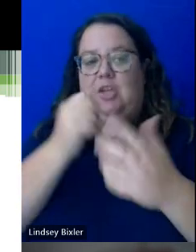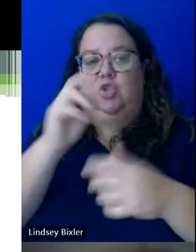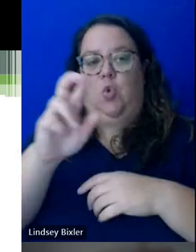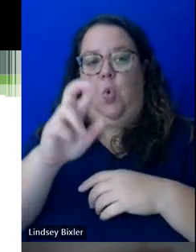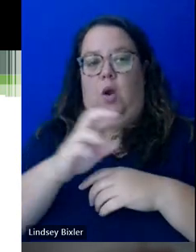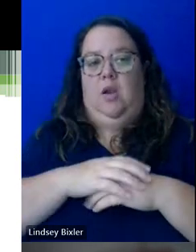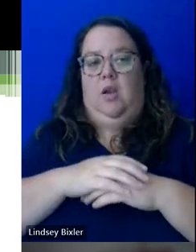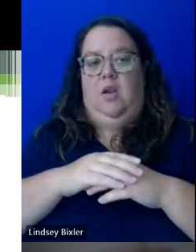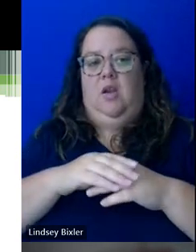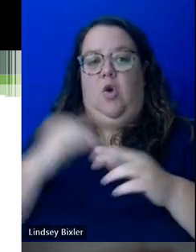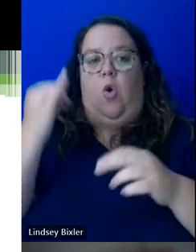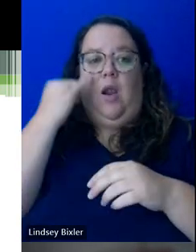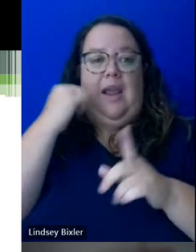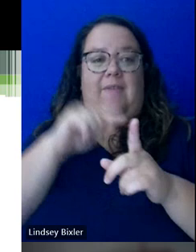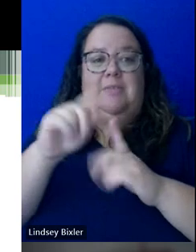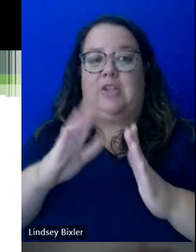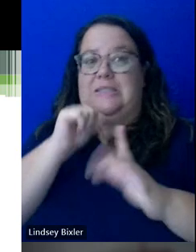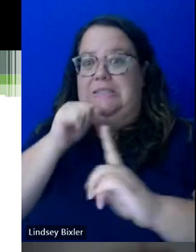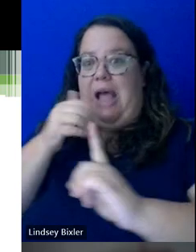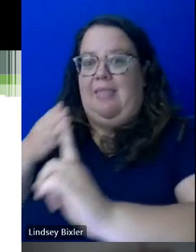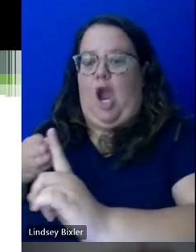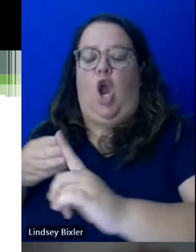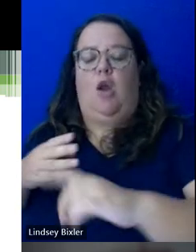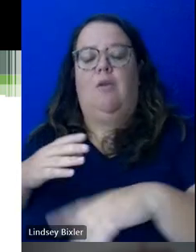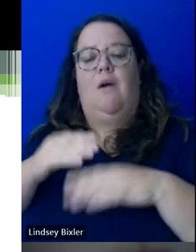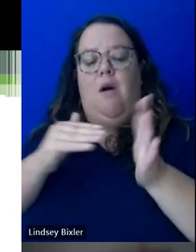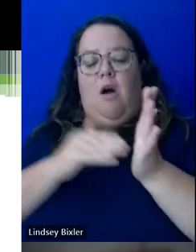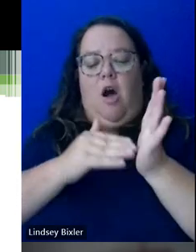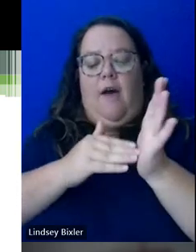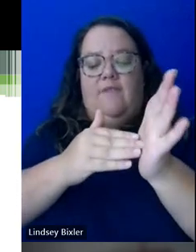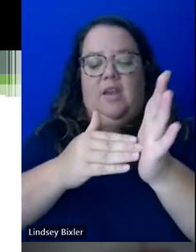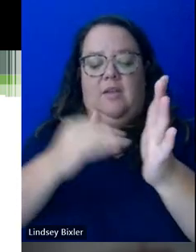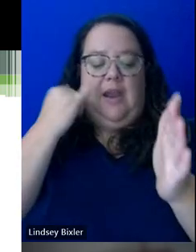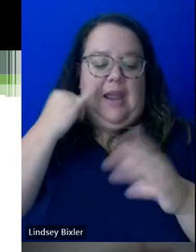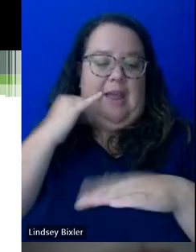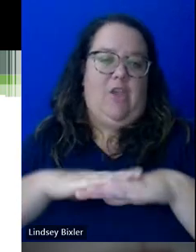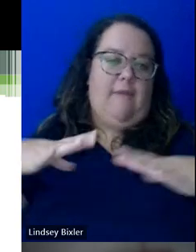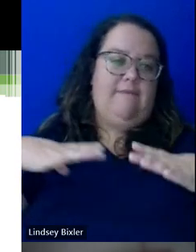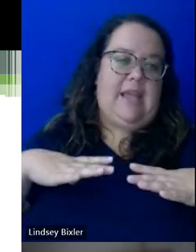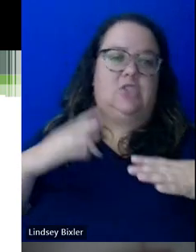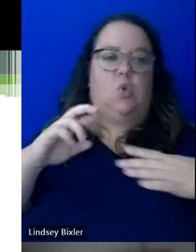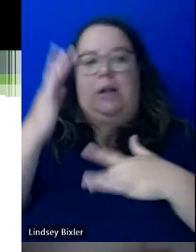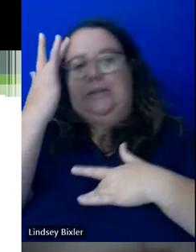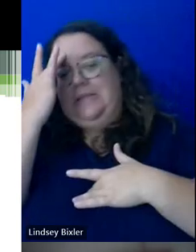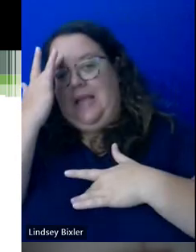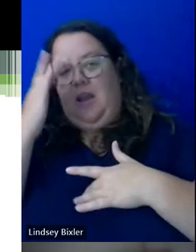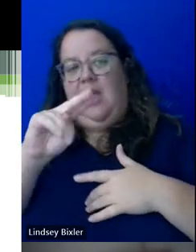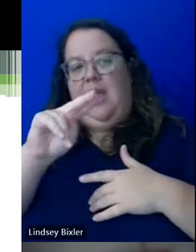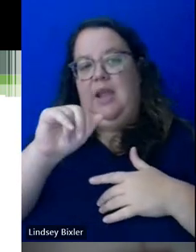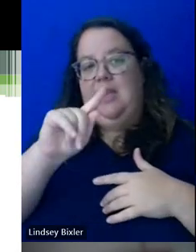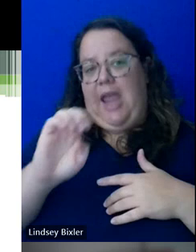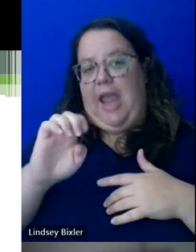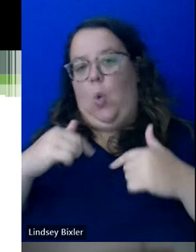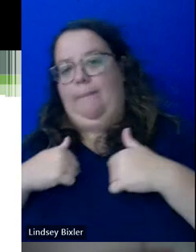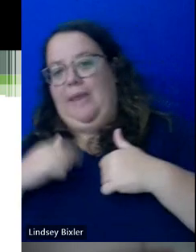or if a specialist isn't there. A lot of times, if they're on vacation or out sick, Nate and I will cover